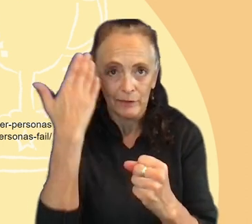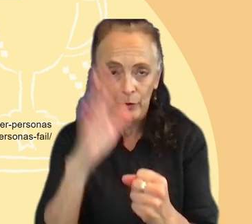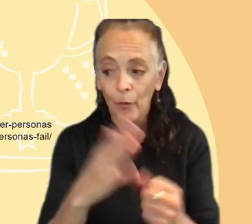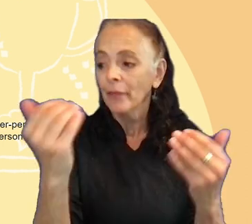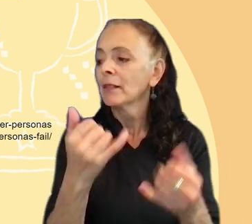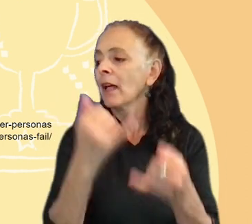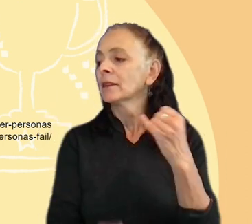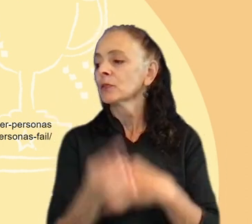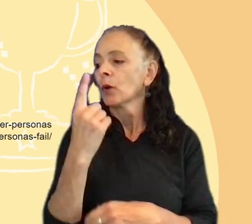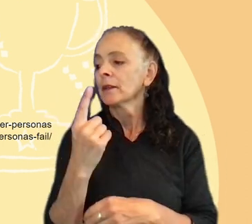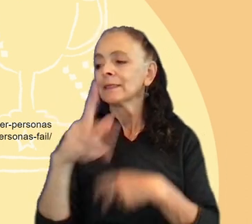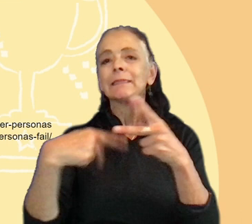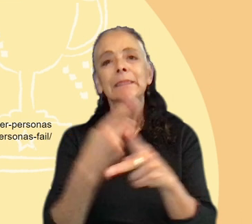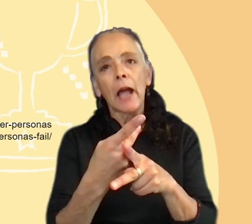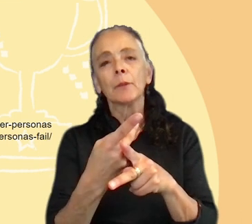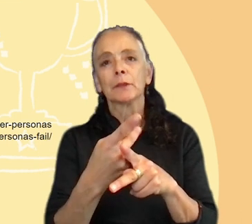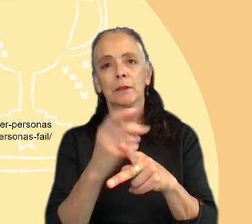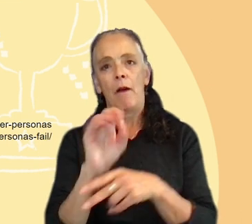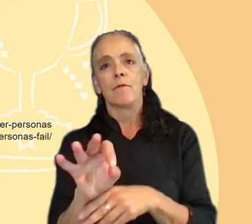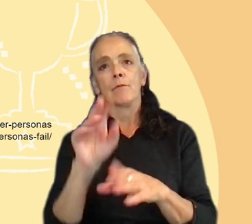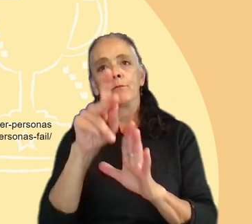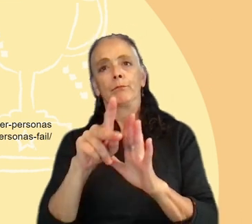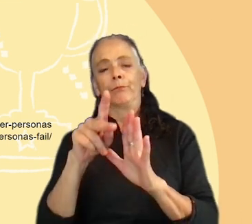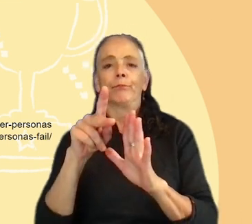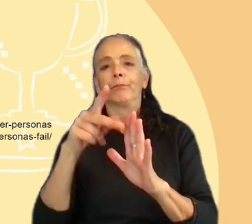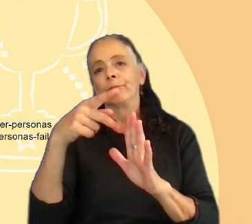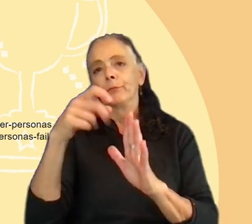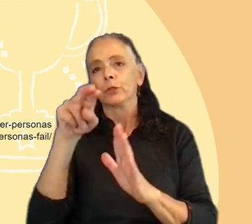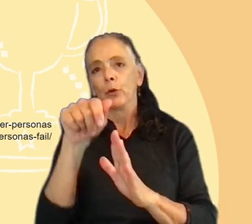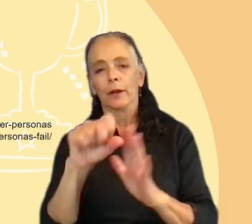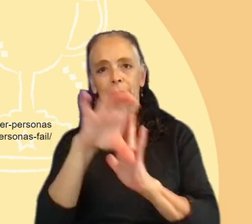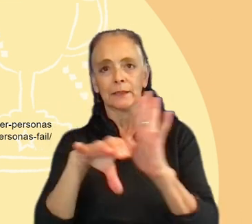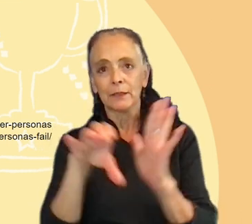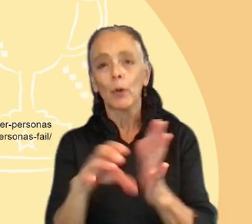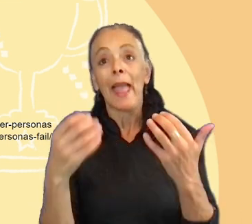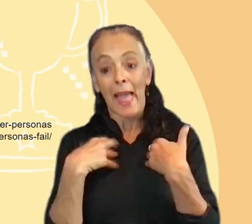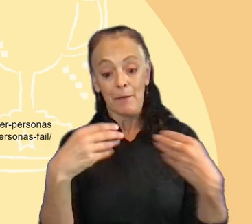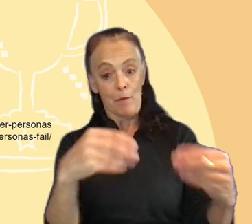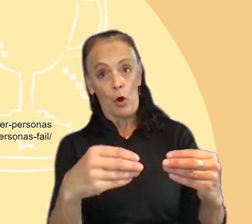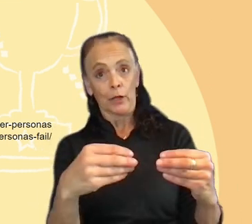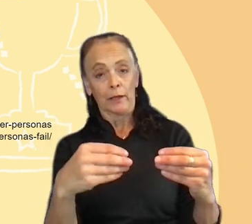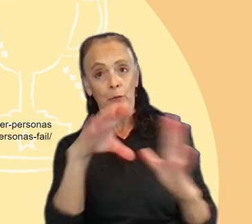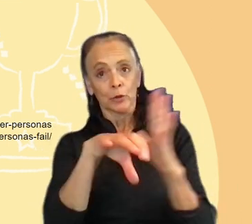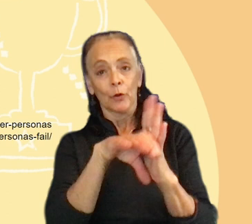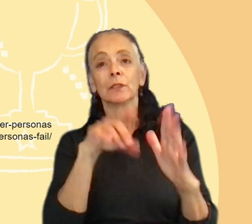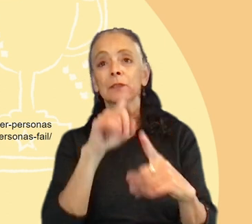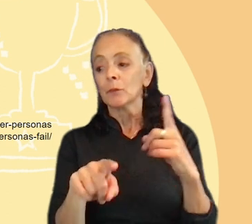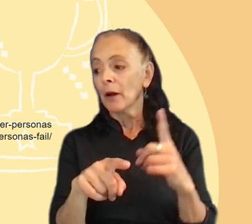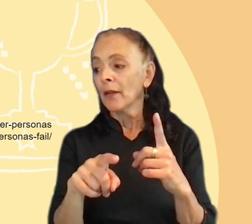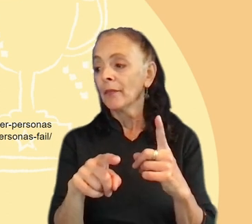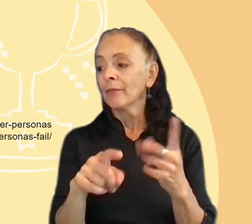one is there are types of personas. So, as I said, we had marketing personas, but the answers provided by these